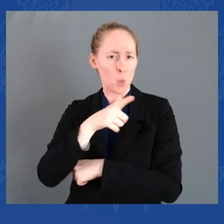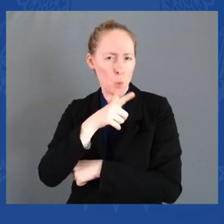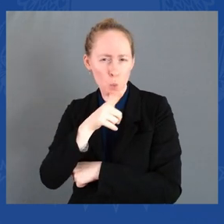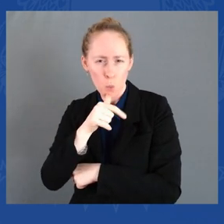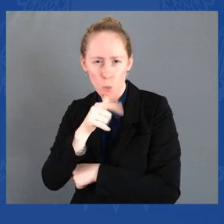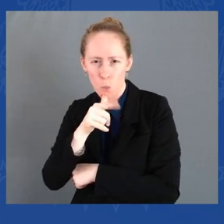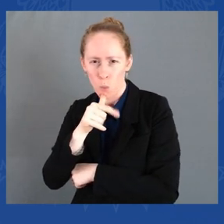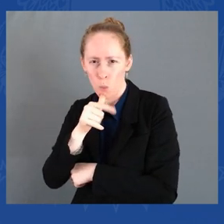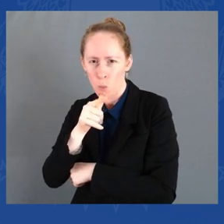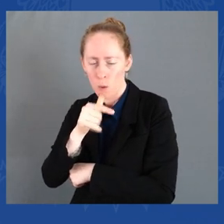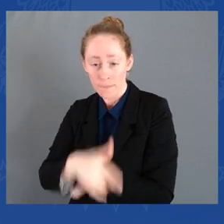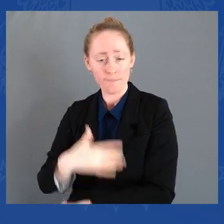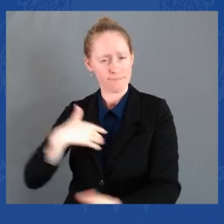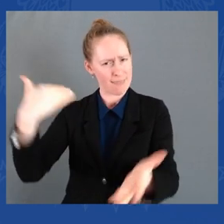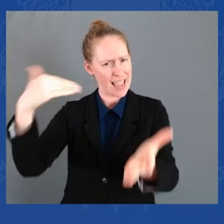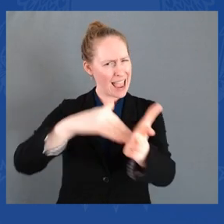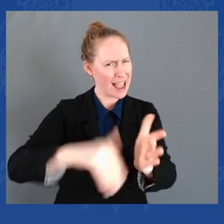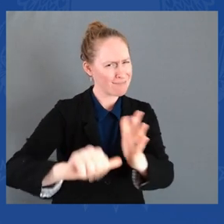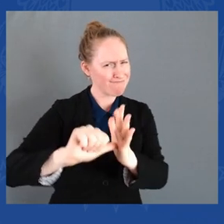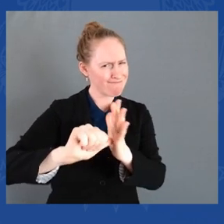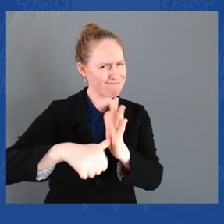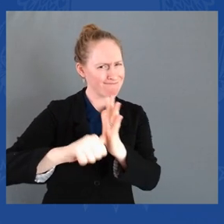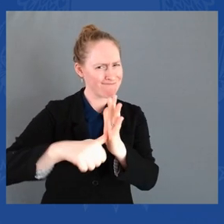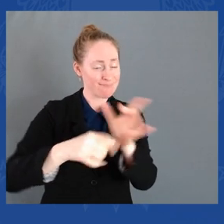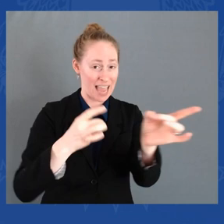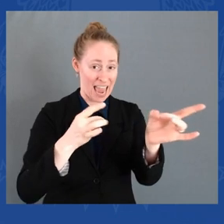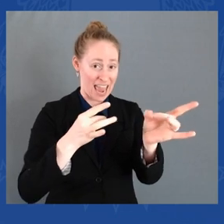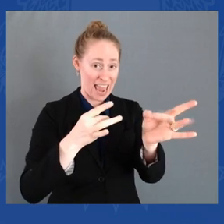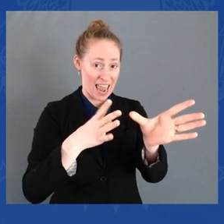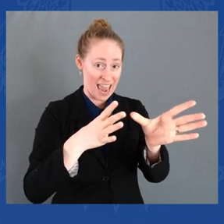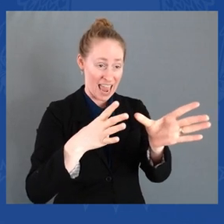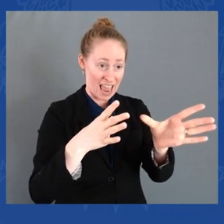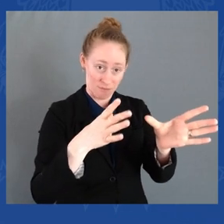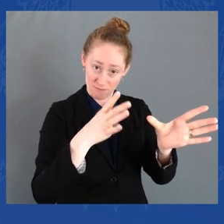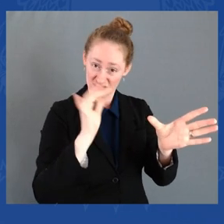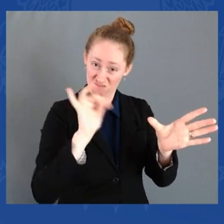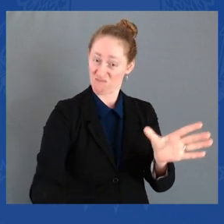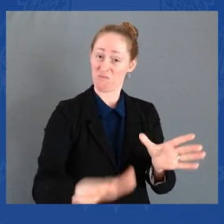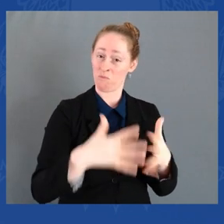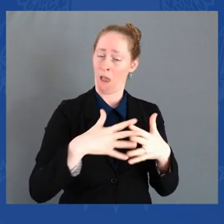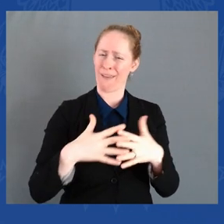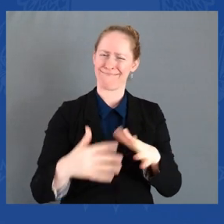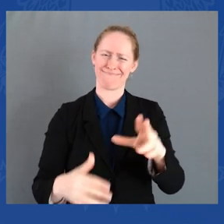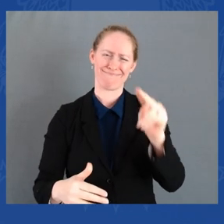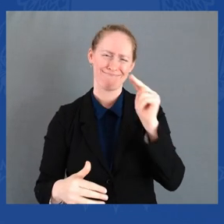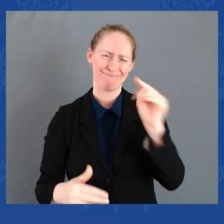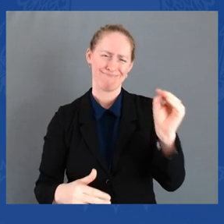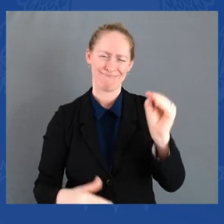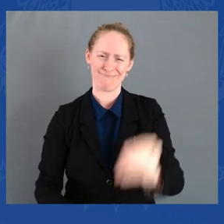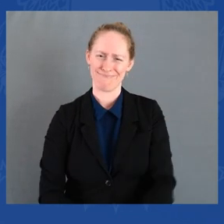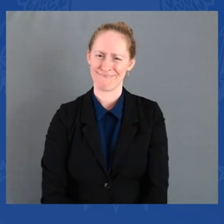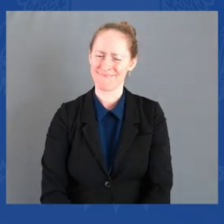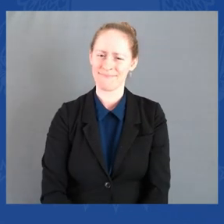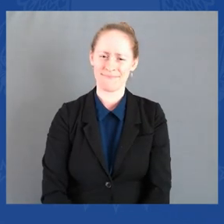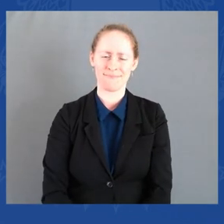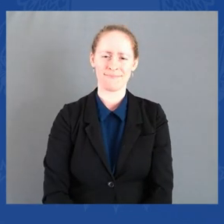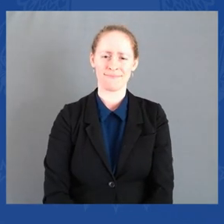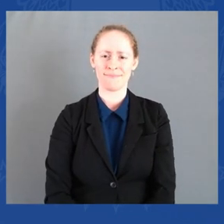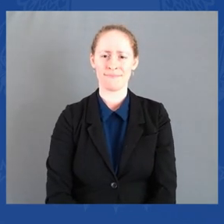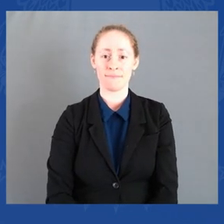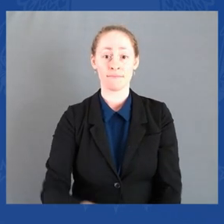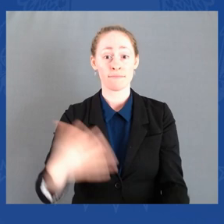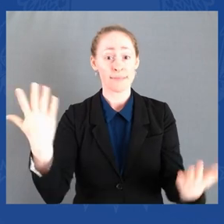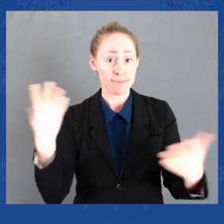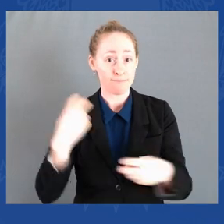with dignity and respect. But, you know, you have folks on television stations talking about the replacement theory,